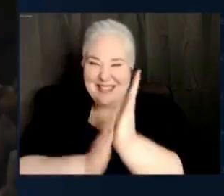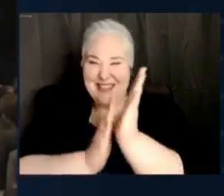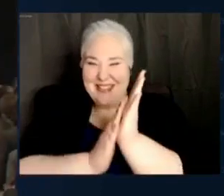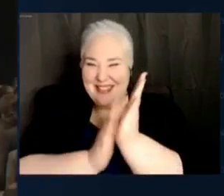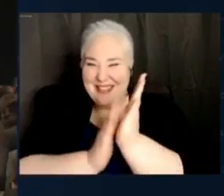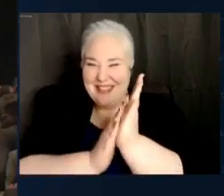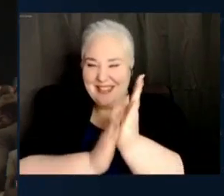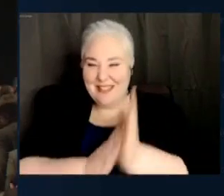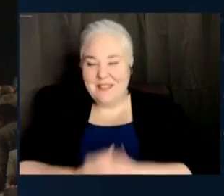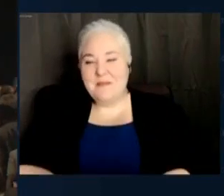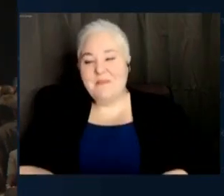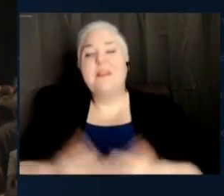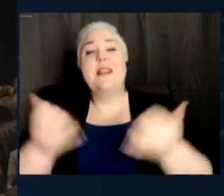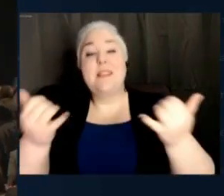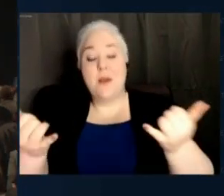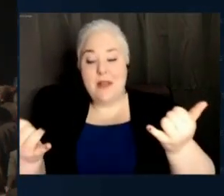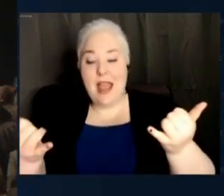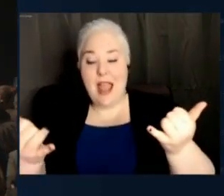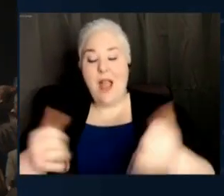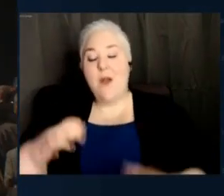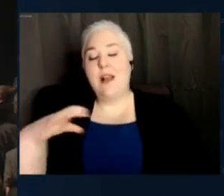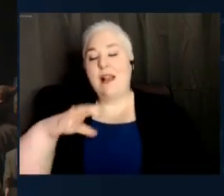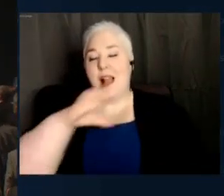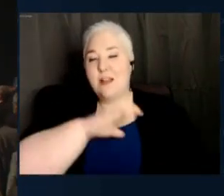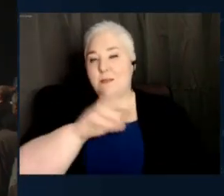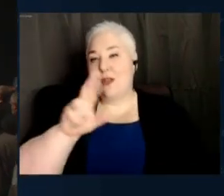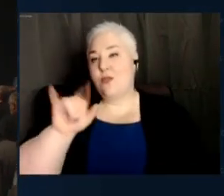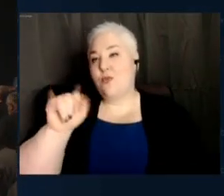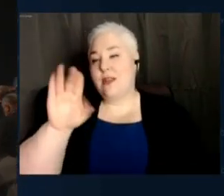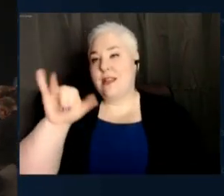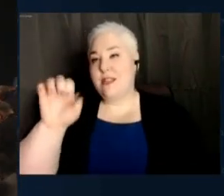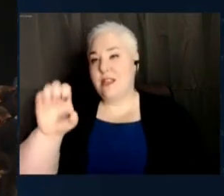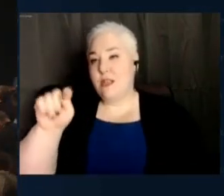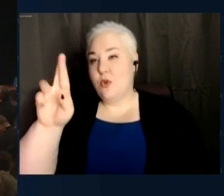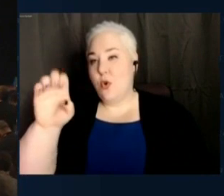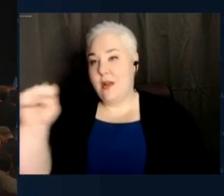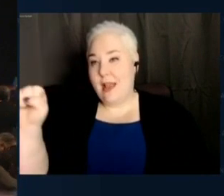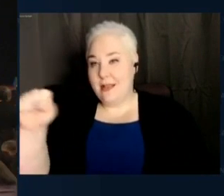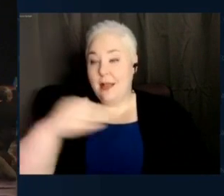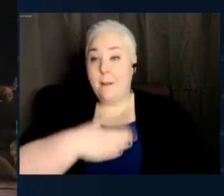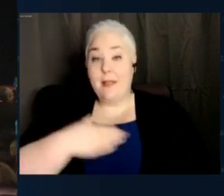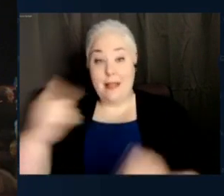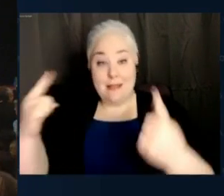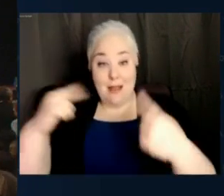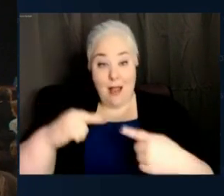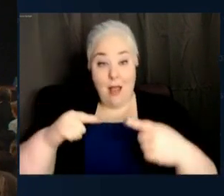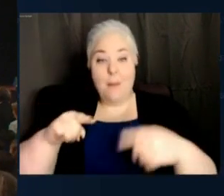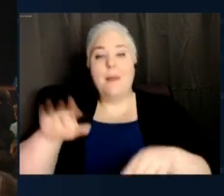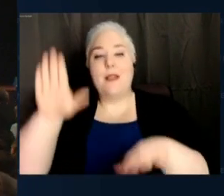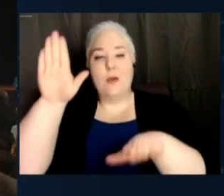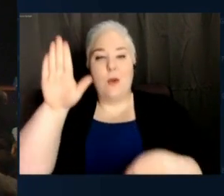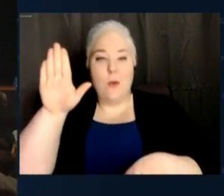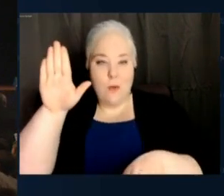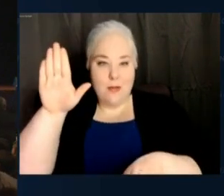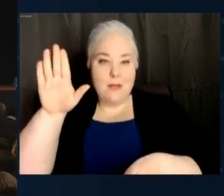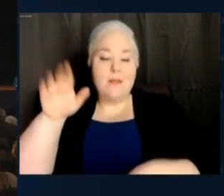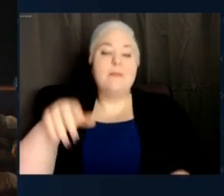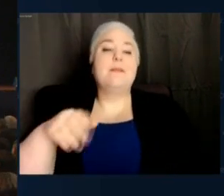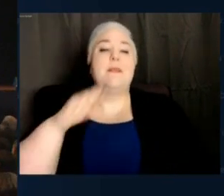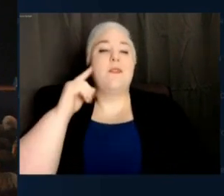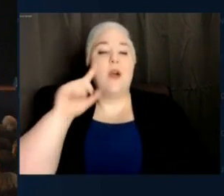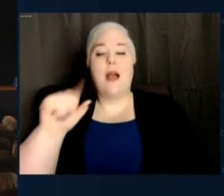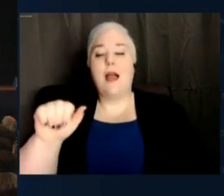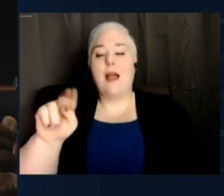May we now have Congressman Richie Torres step forward and administer the oath of office to Antonio